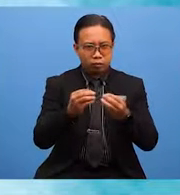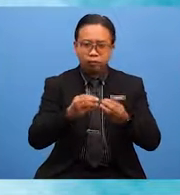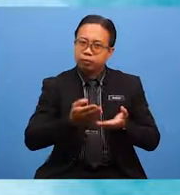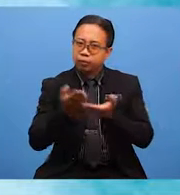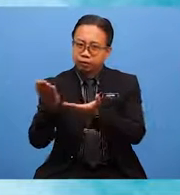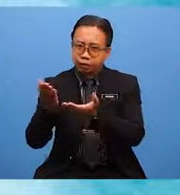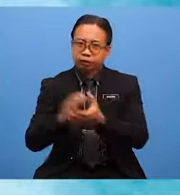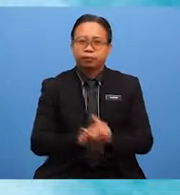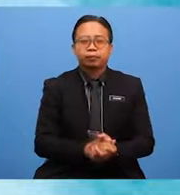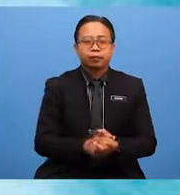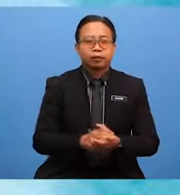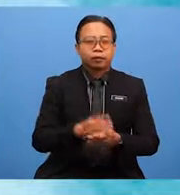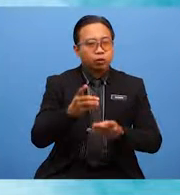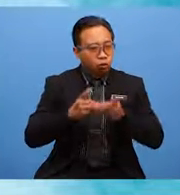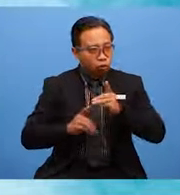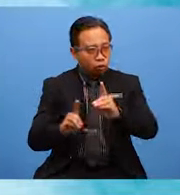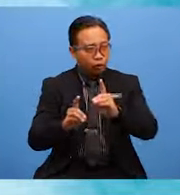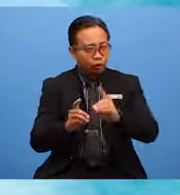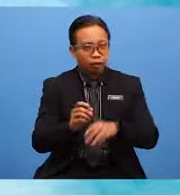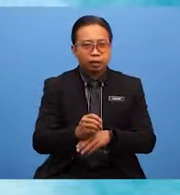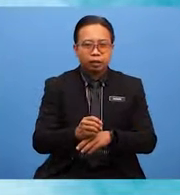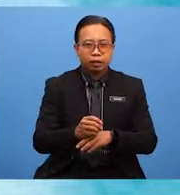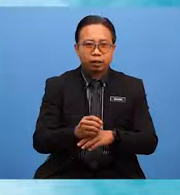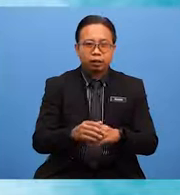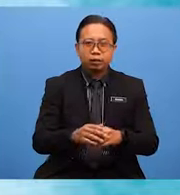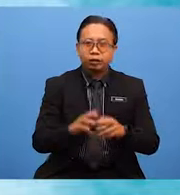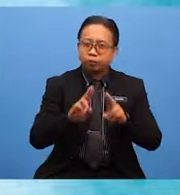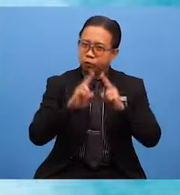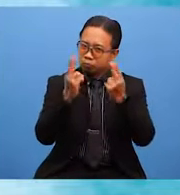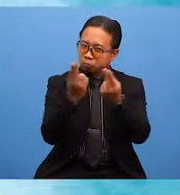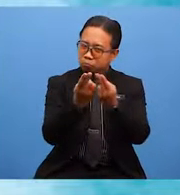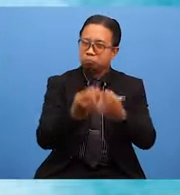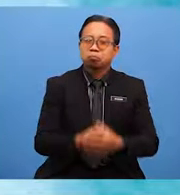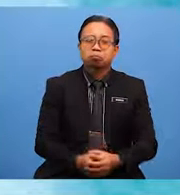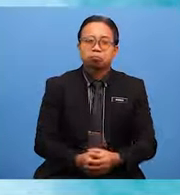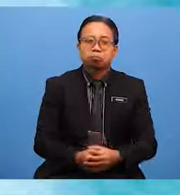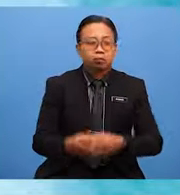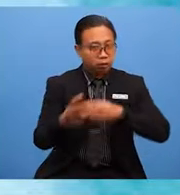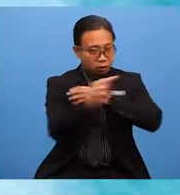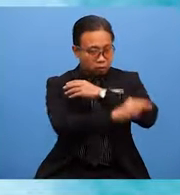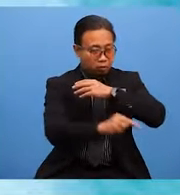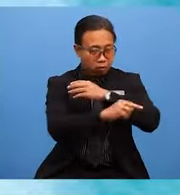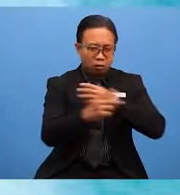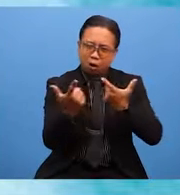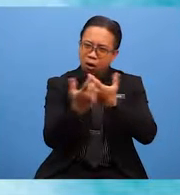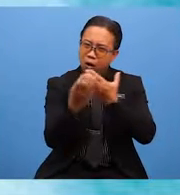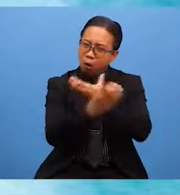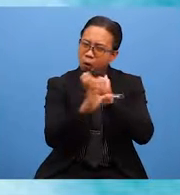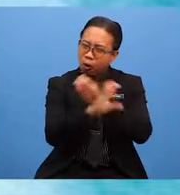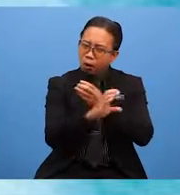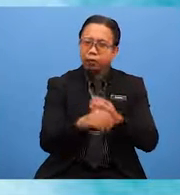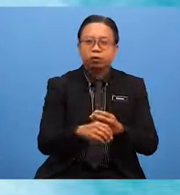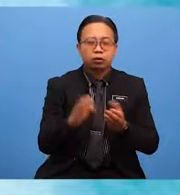masterpiece during the assembly and participated in the state-level competition as our school